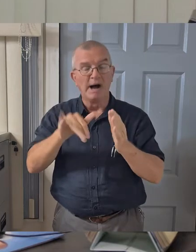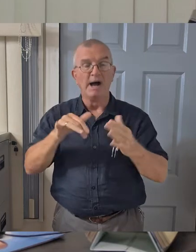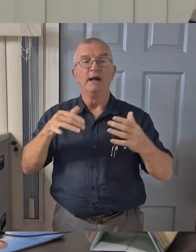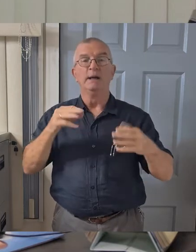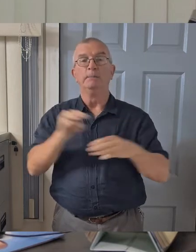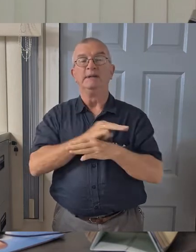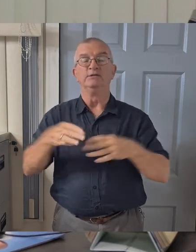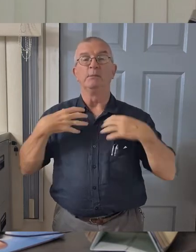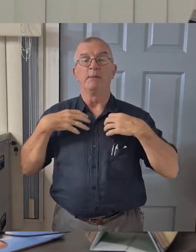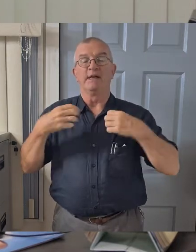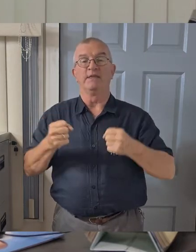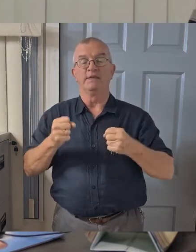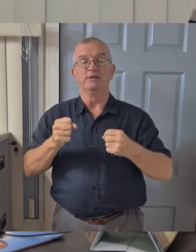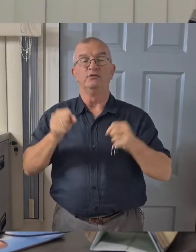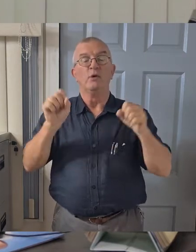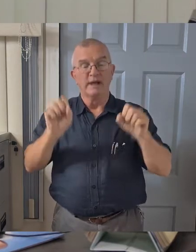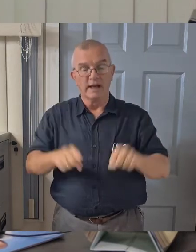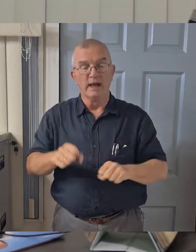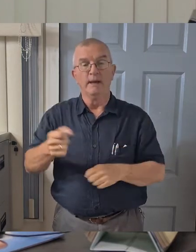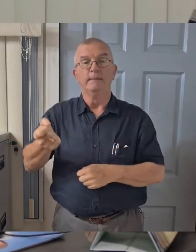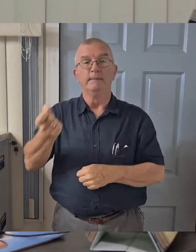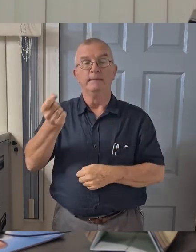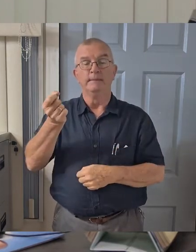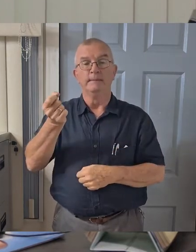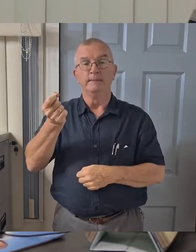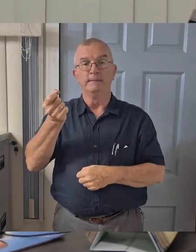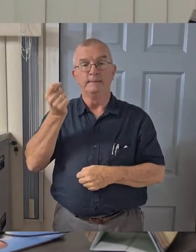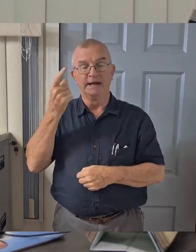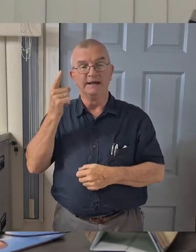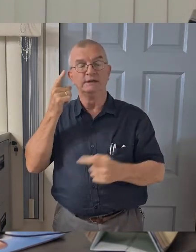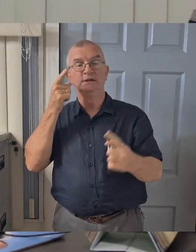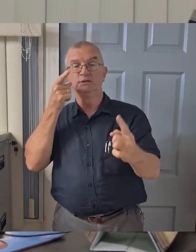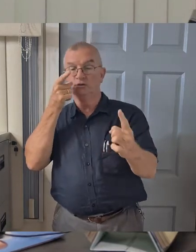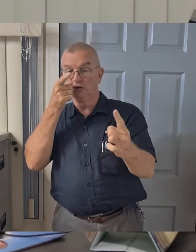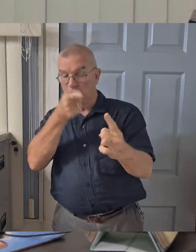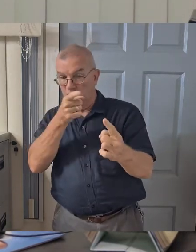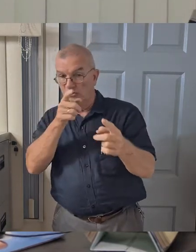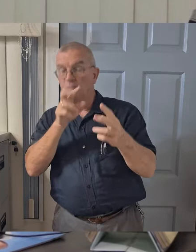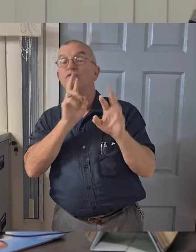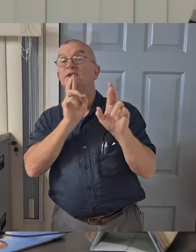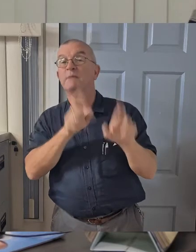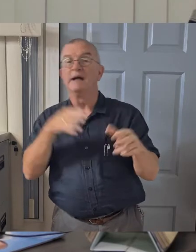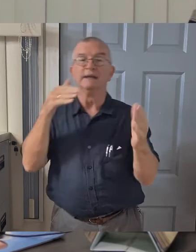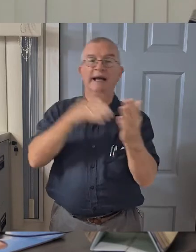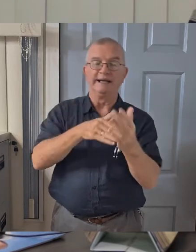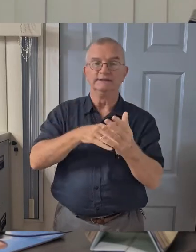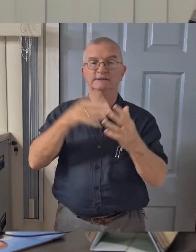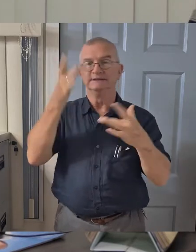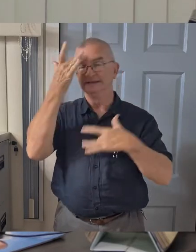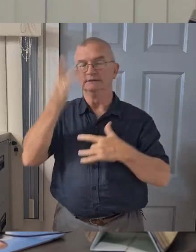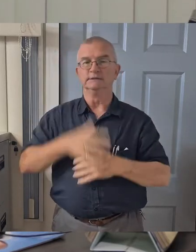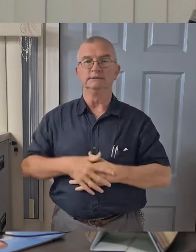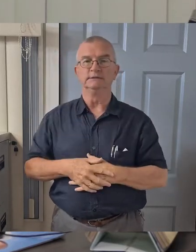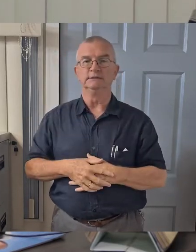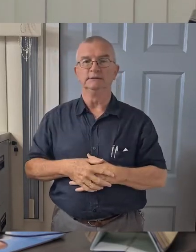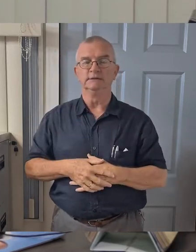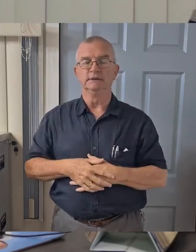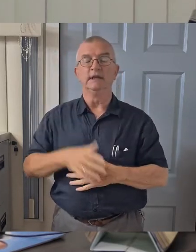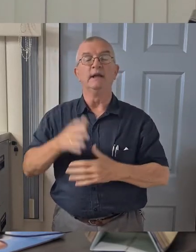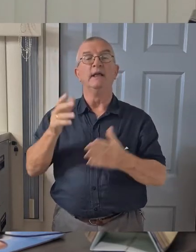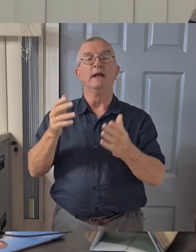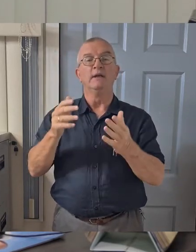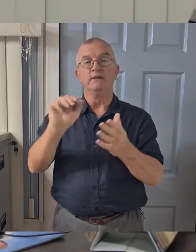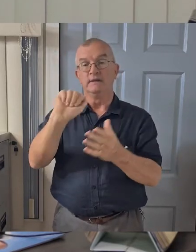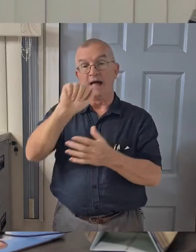Health staff so that they can be able to target the response against the disease. The application